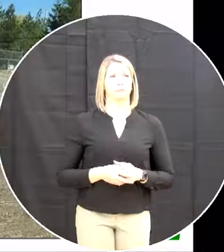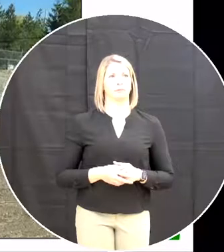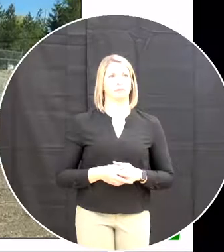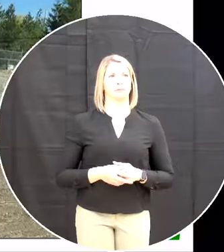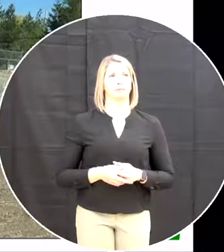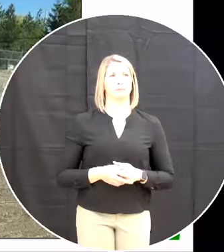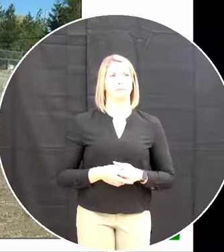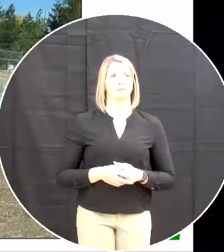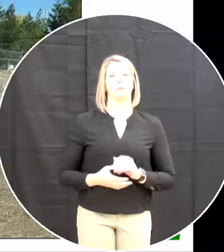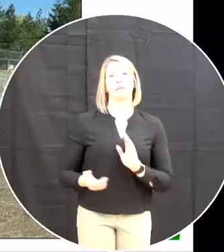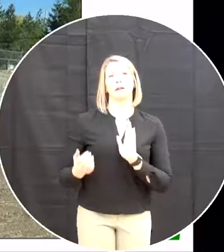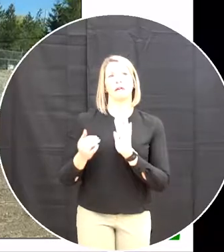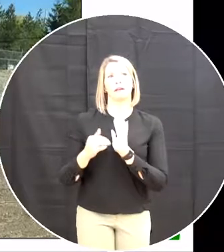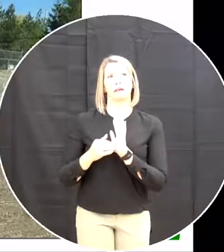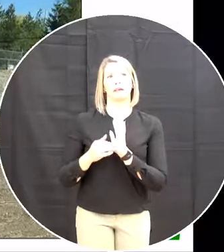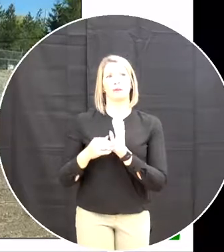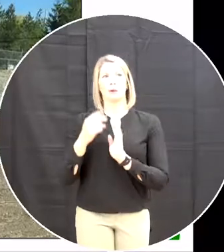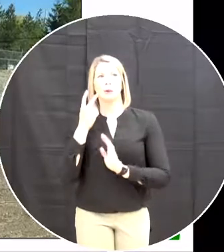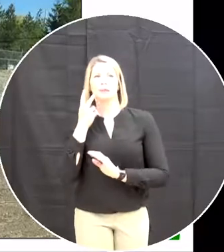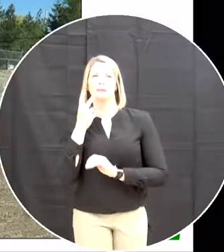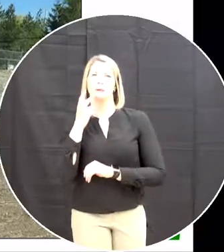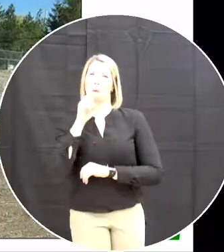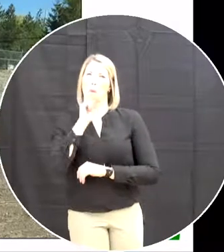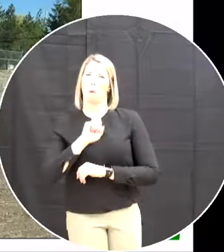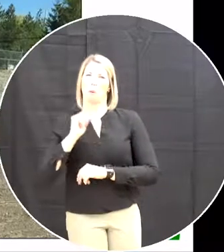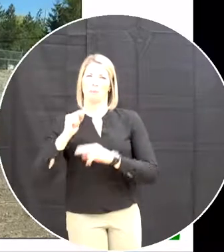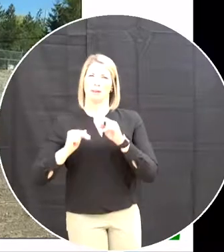You can see a section of the older structure there